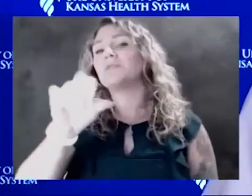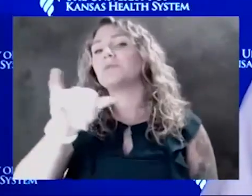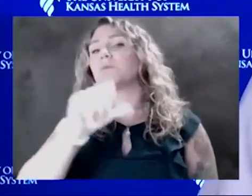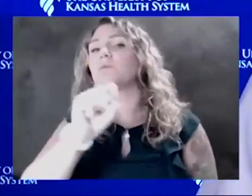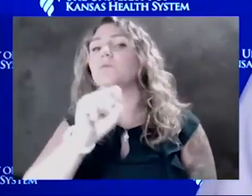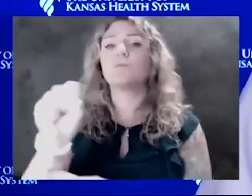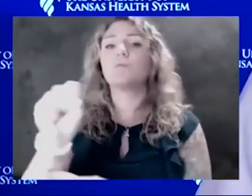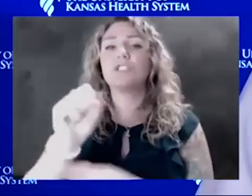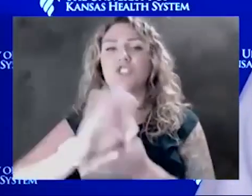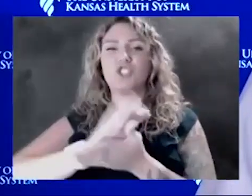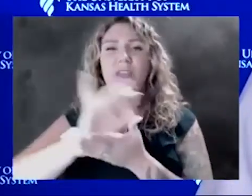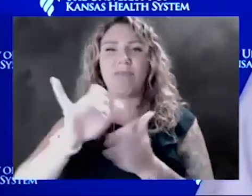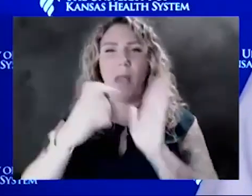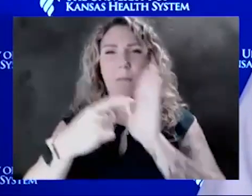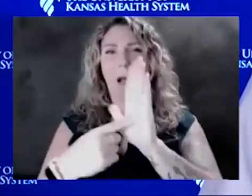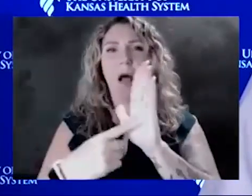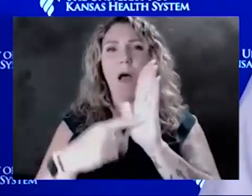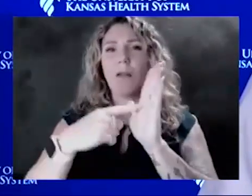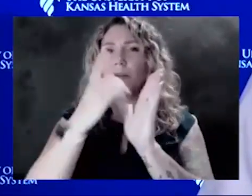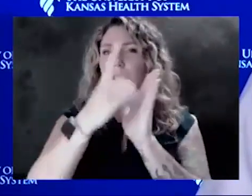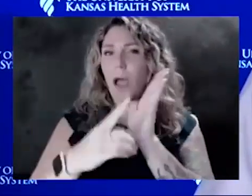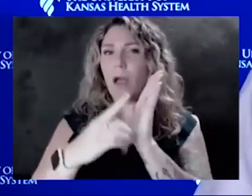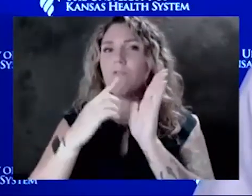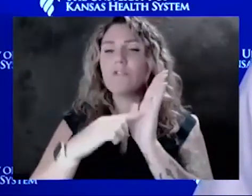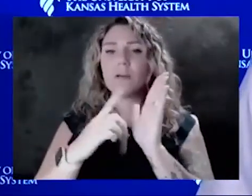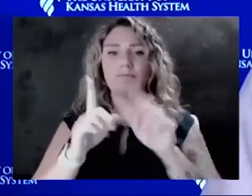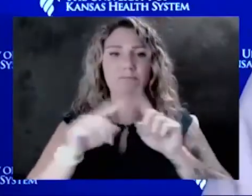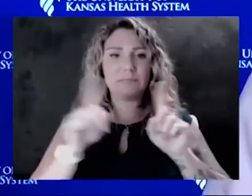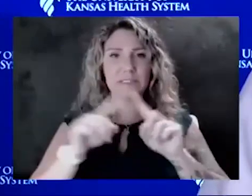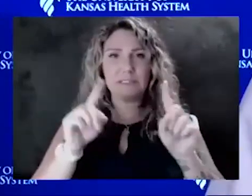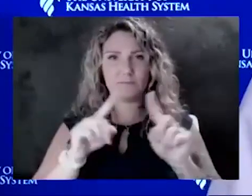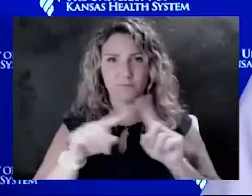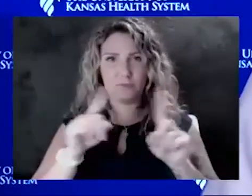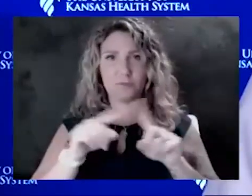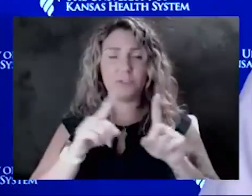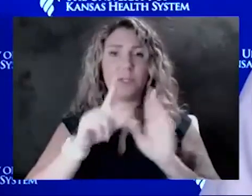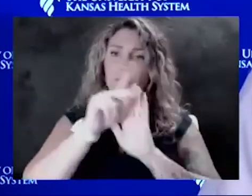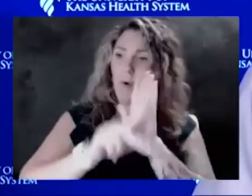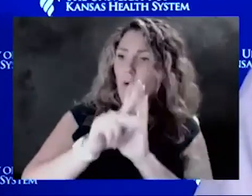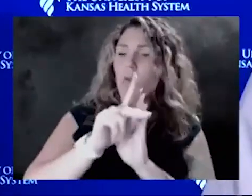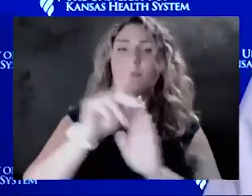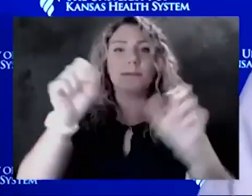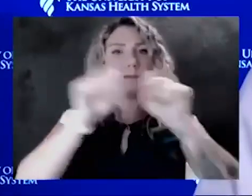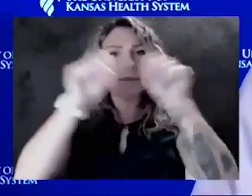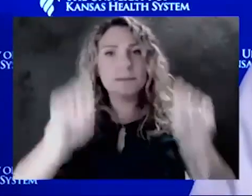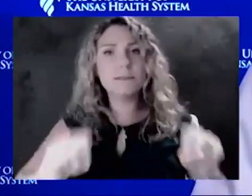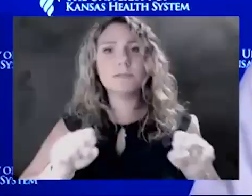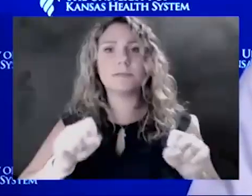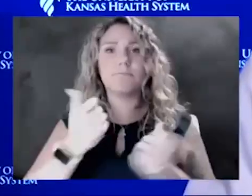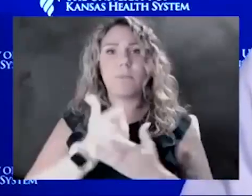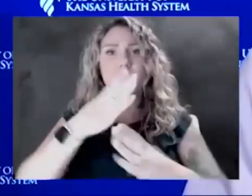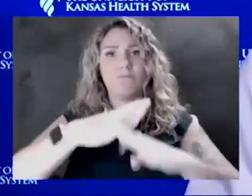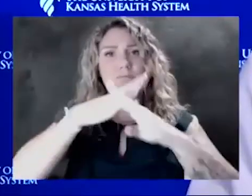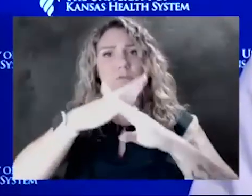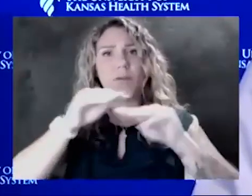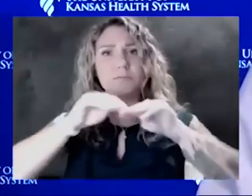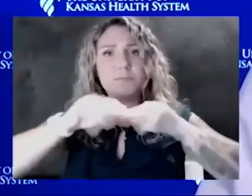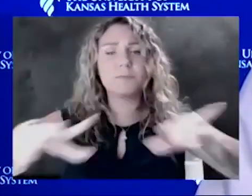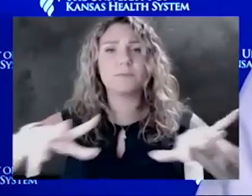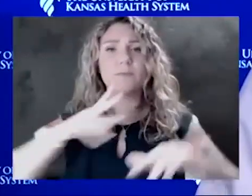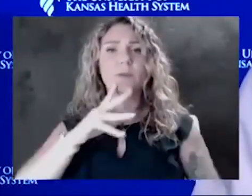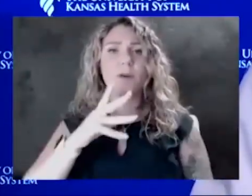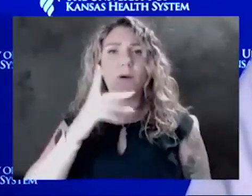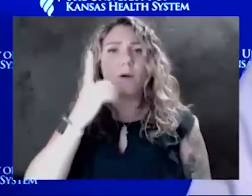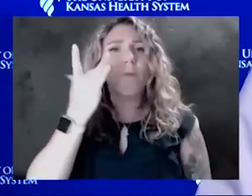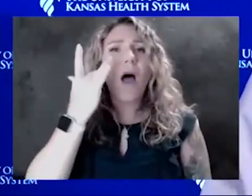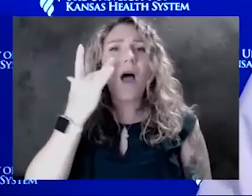protocols and systems that you have to help prevent the spread. Just because we had heard our guests